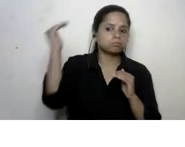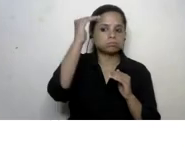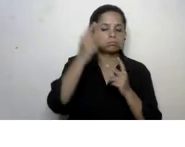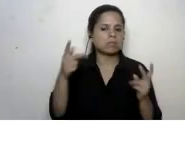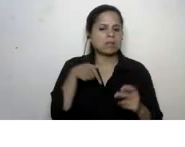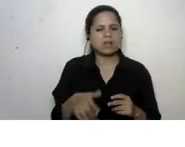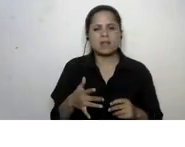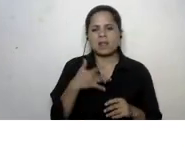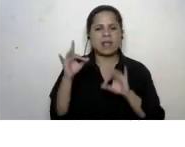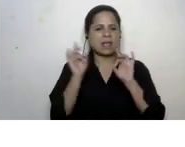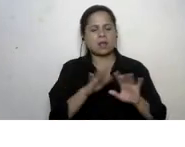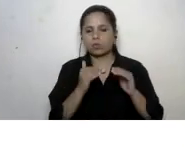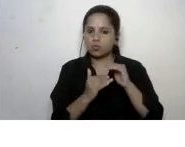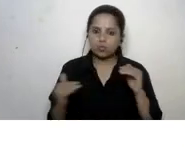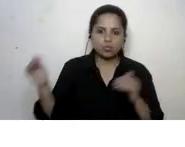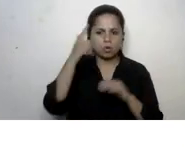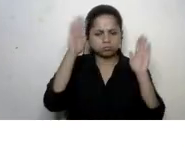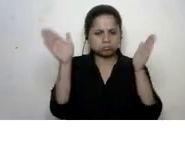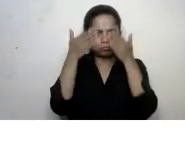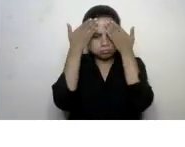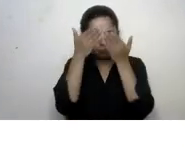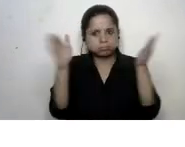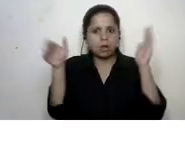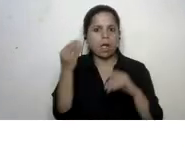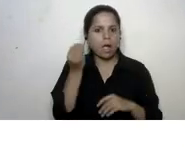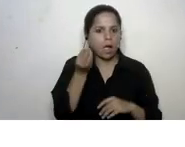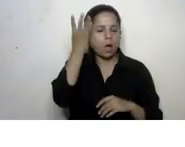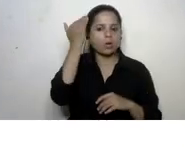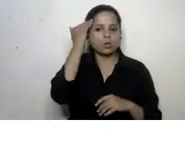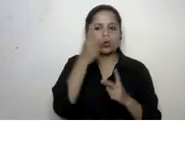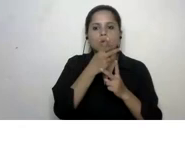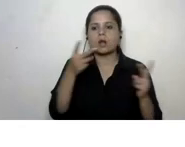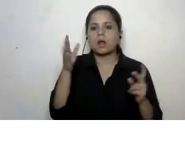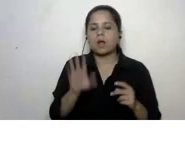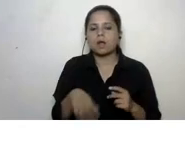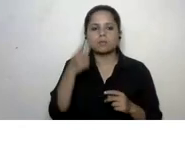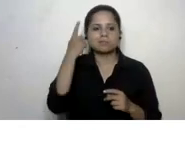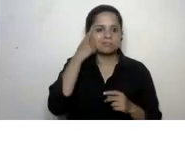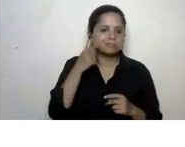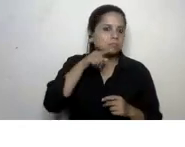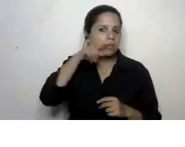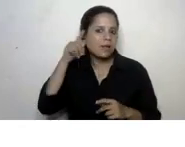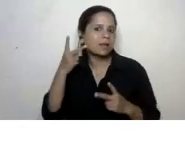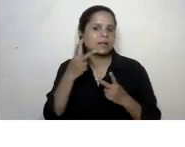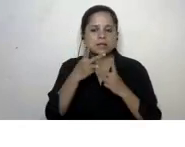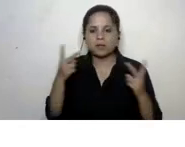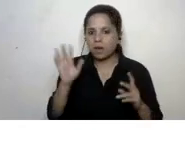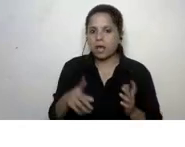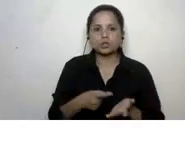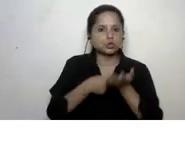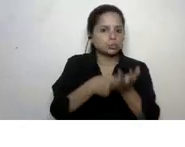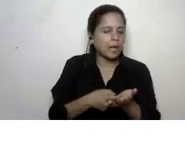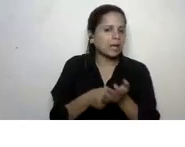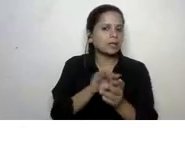and narrow-minded attitudes and making them aware of the multiple races and ethnicities around them and also respecting each